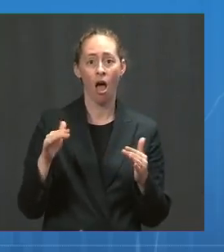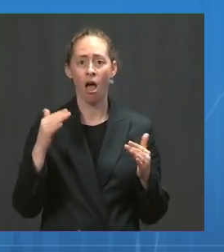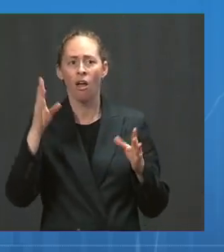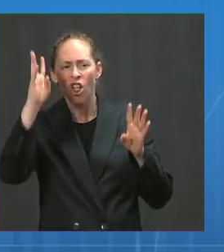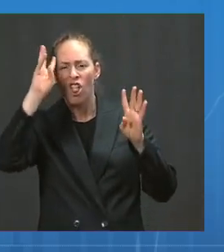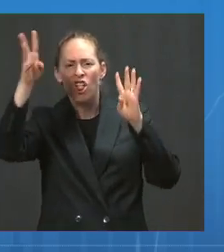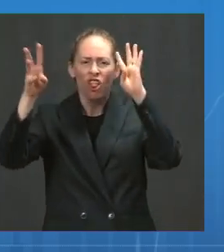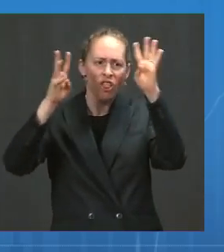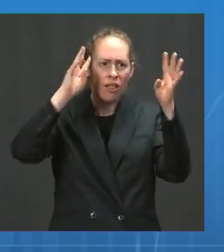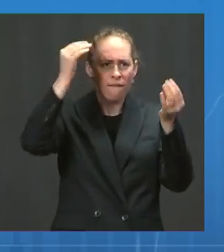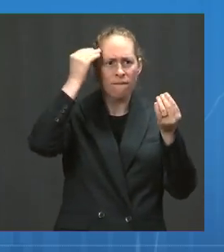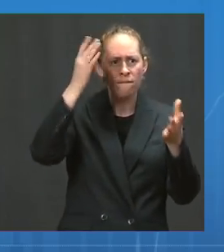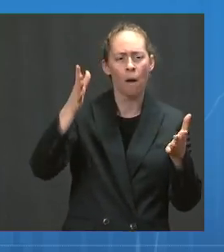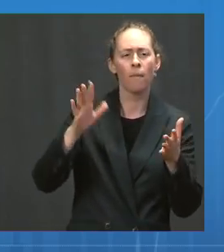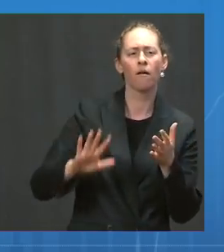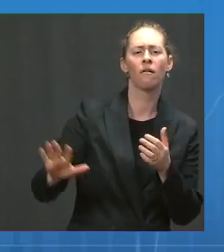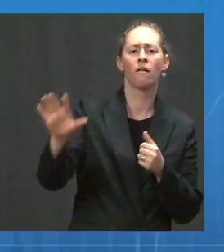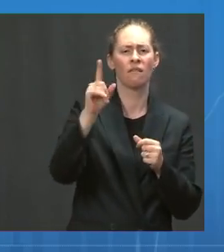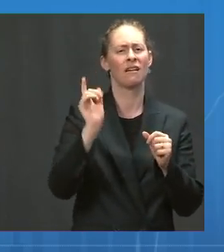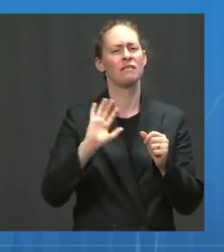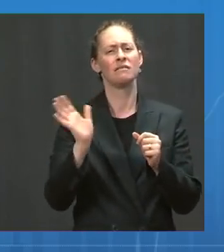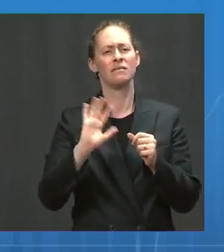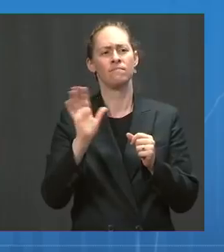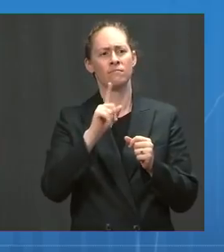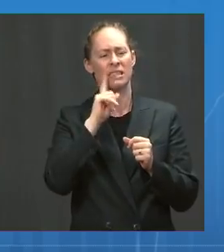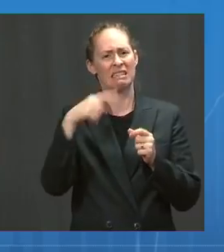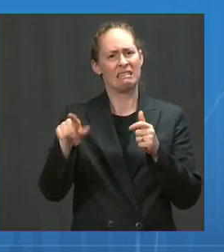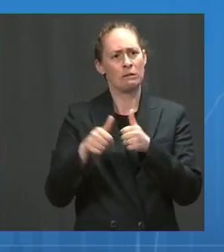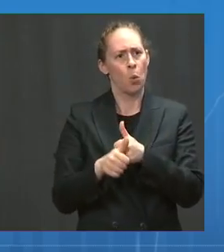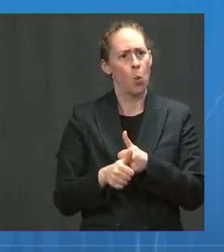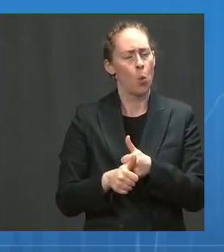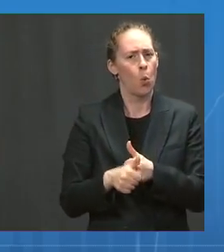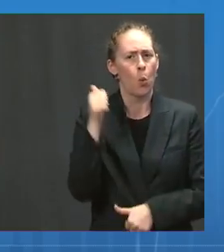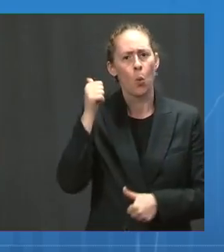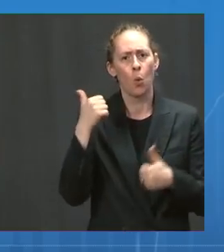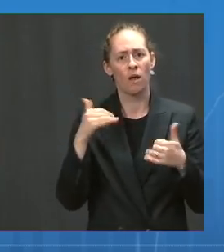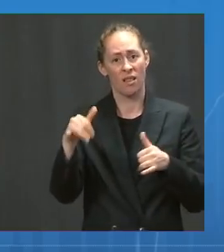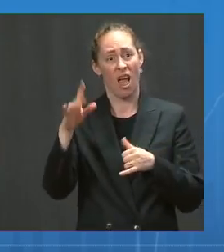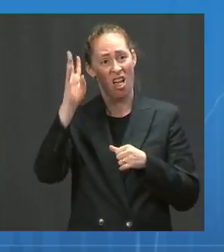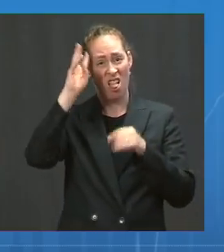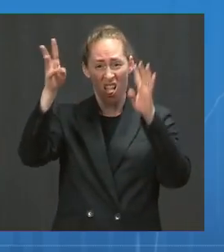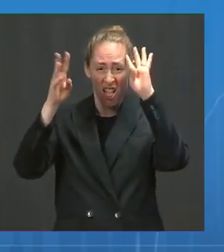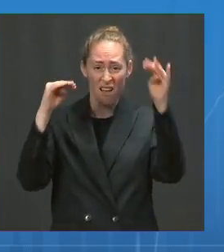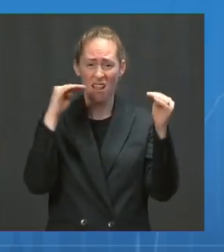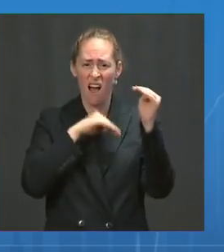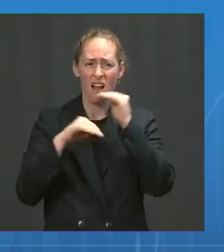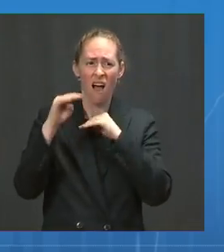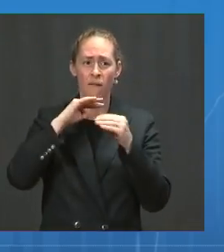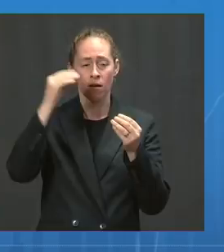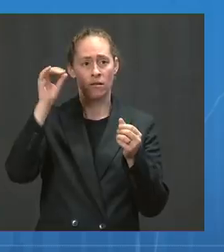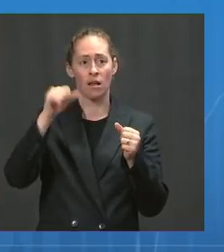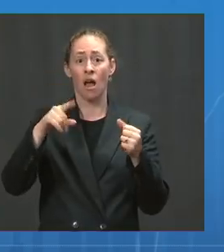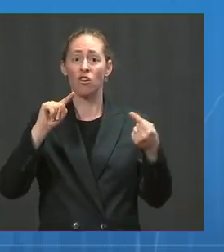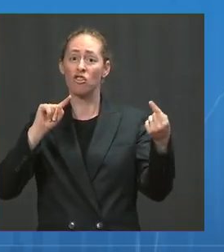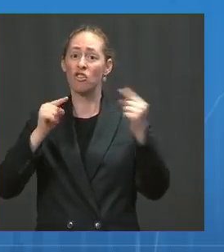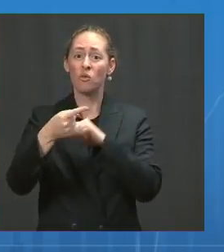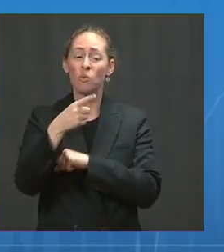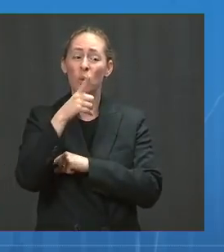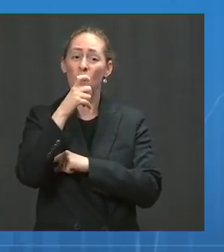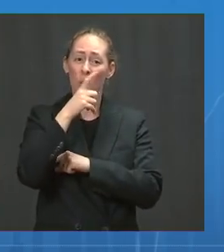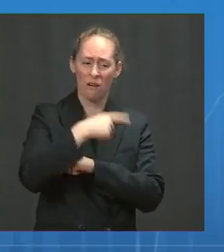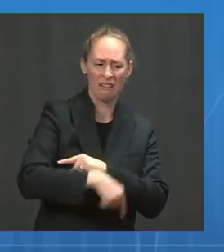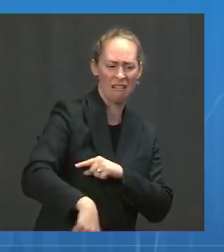Those who peddle and promote these dangerous lives are harming the very people who are most at risk and